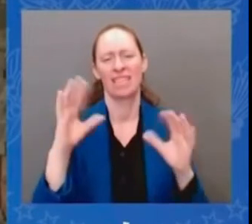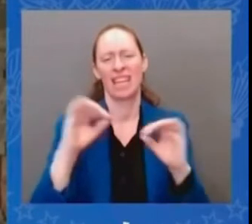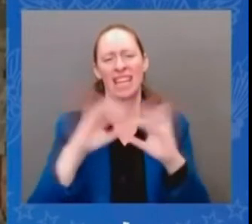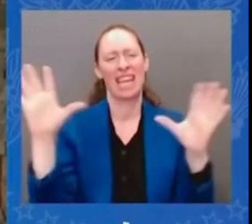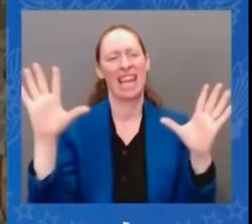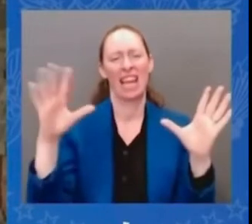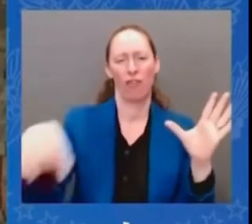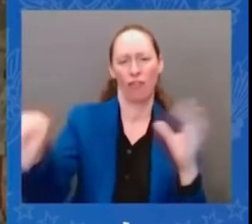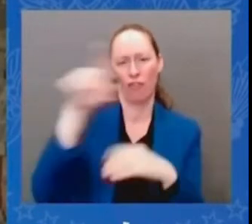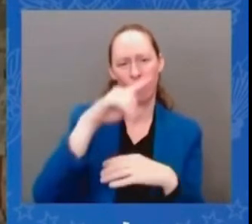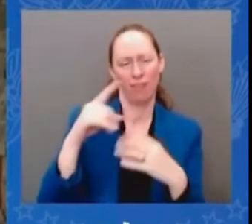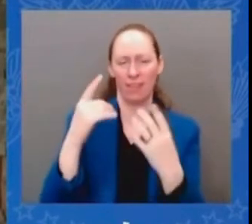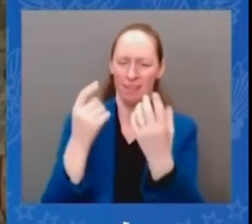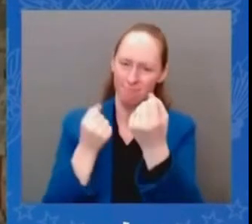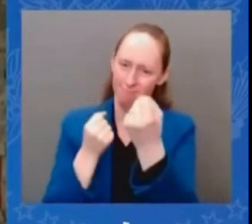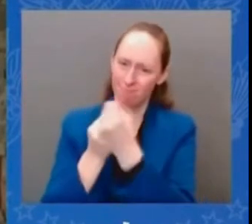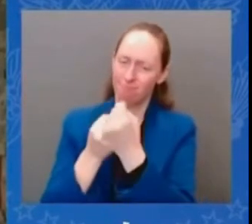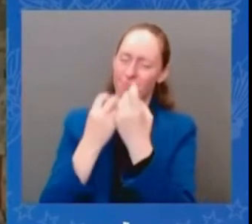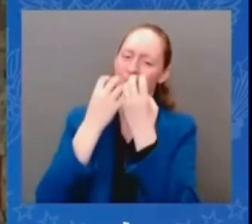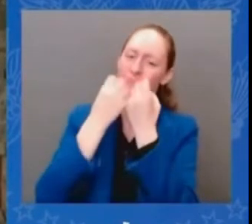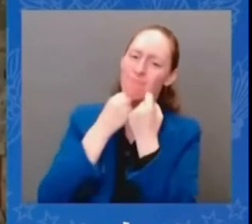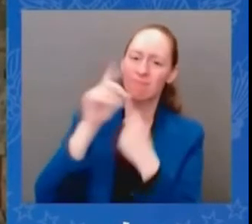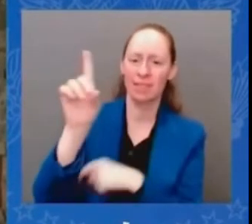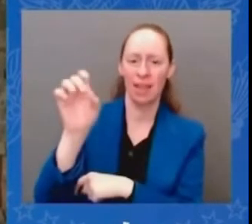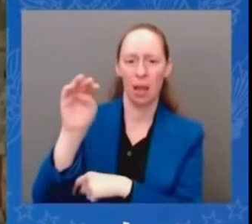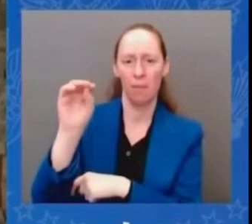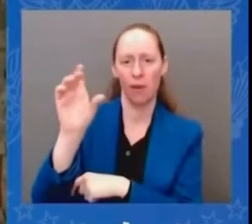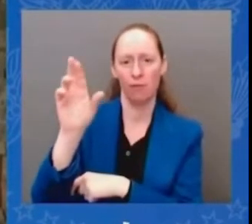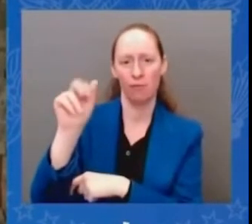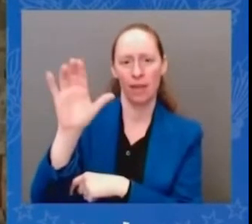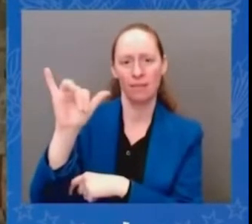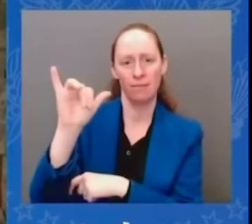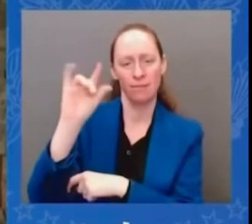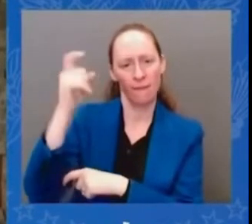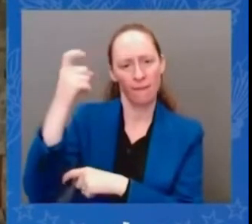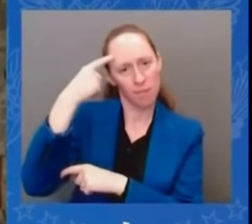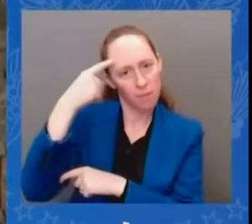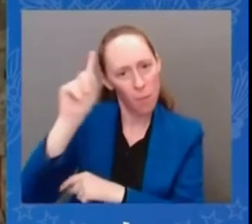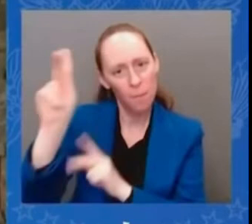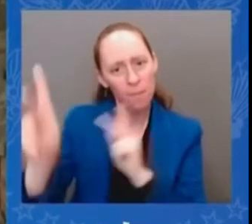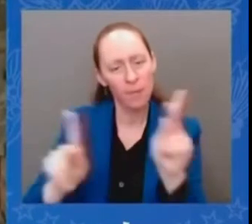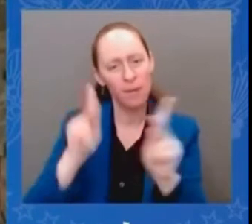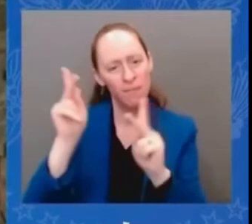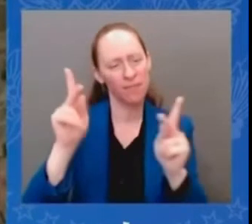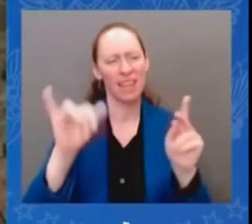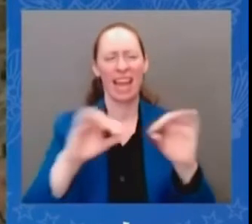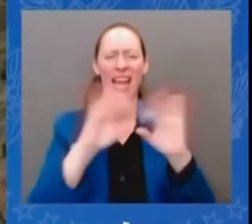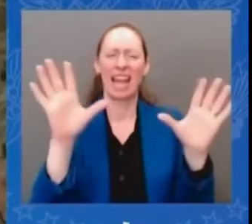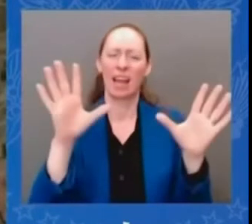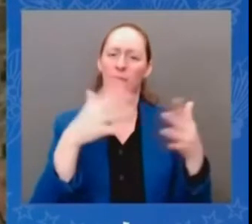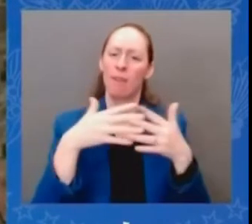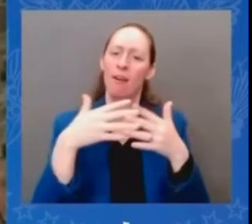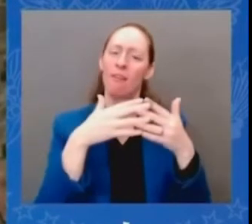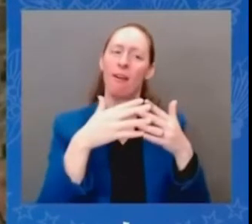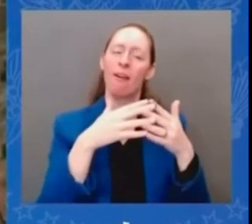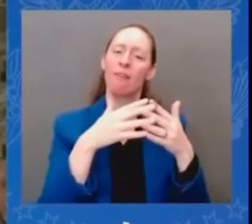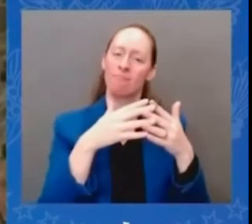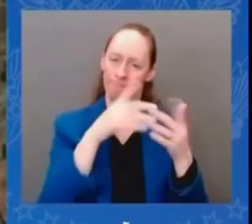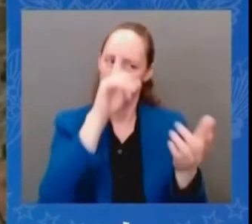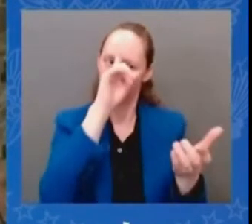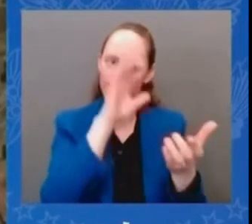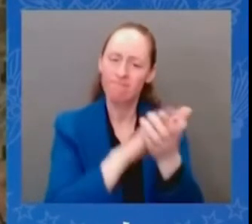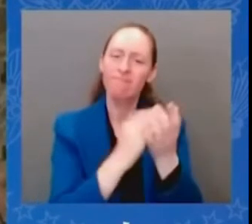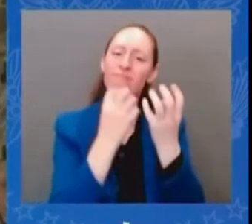is who we are there was a strong rejection of election deniers at every level from those seeking to lead our states